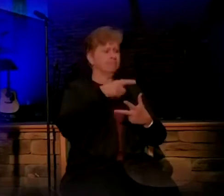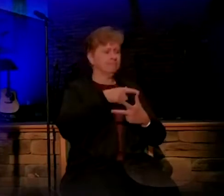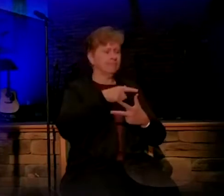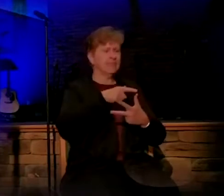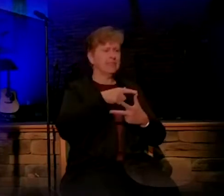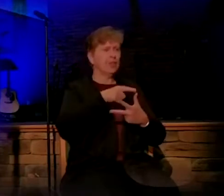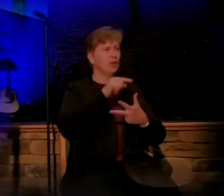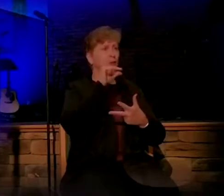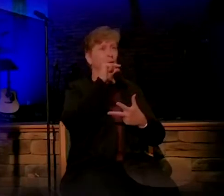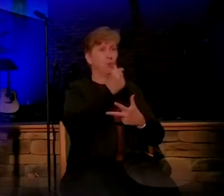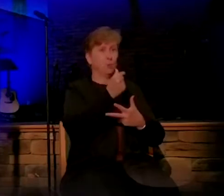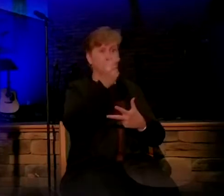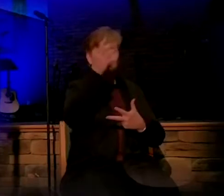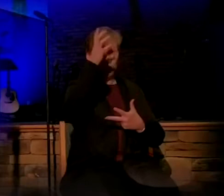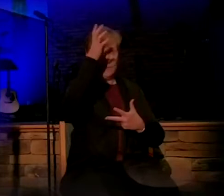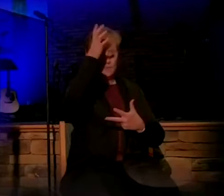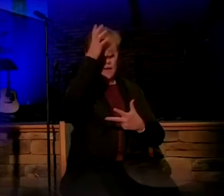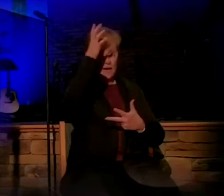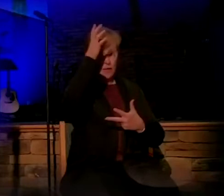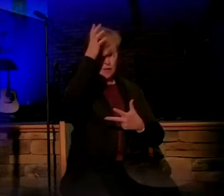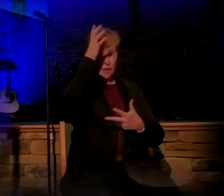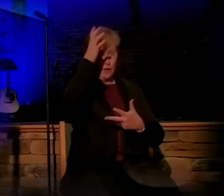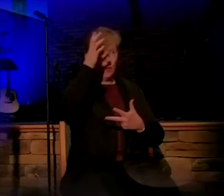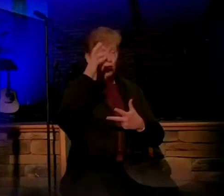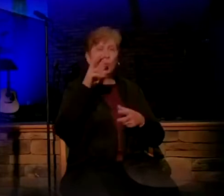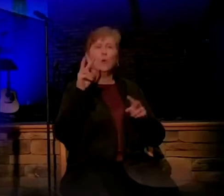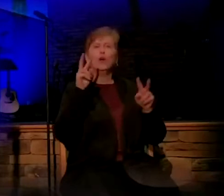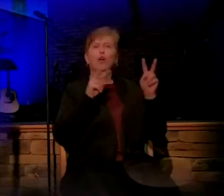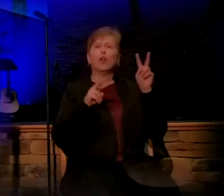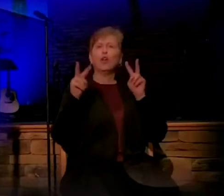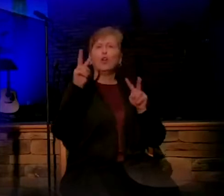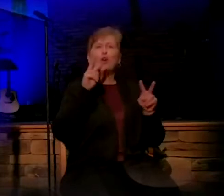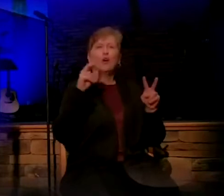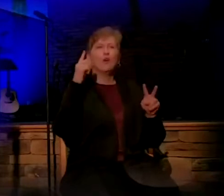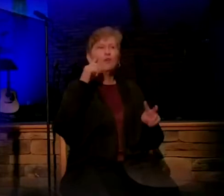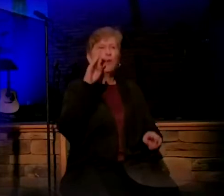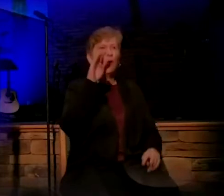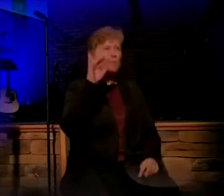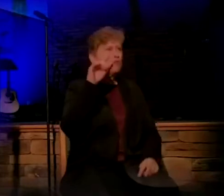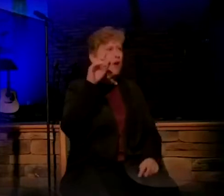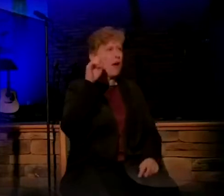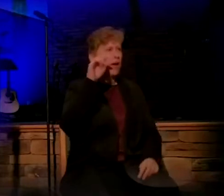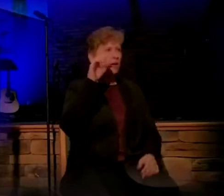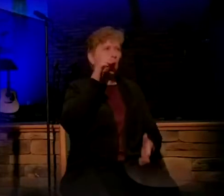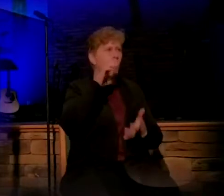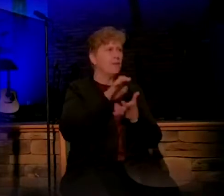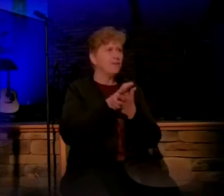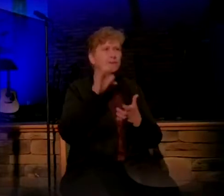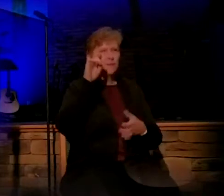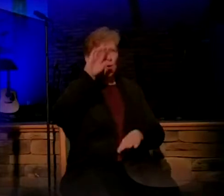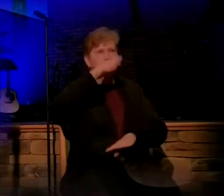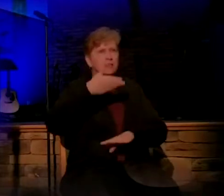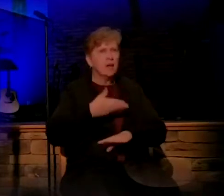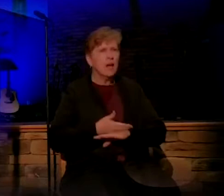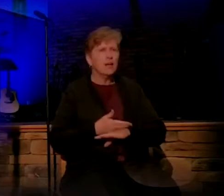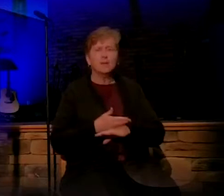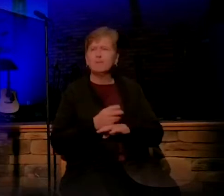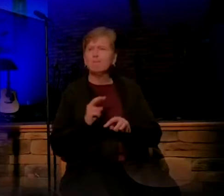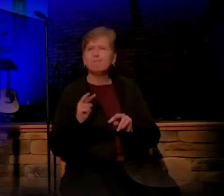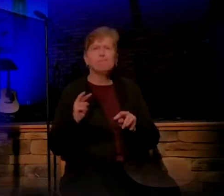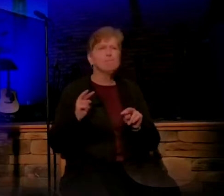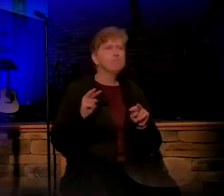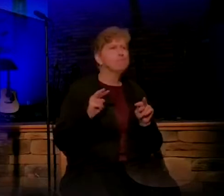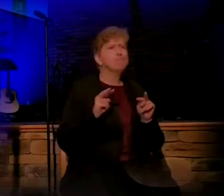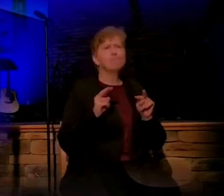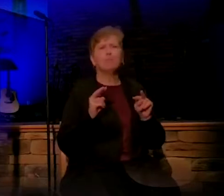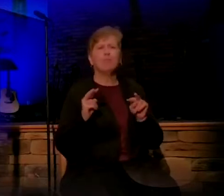was the groom's father who would look for a bride for his son, and so it was a